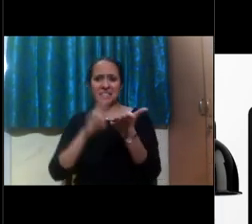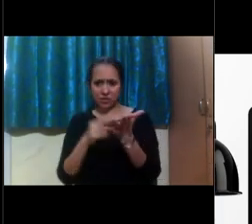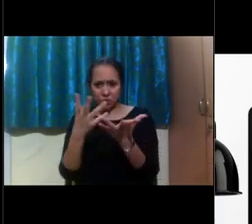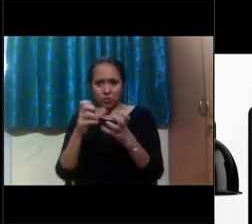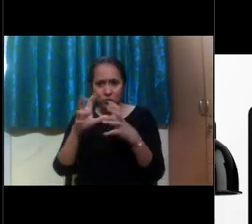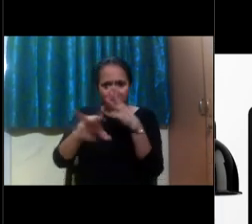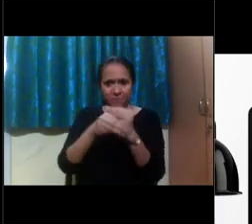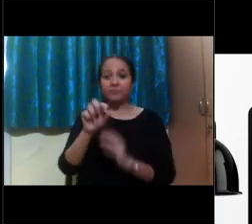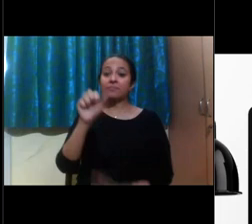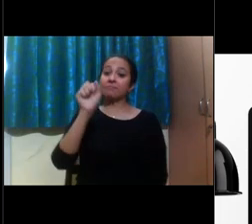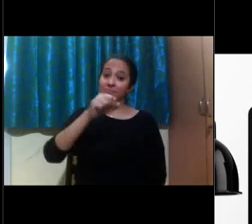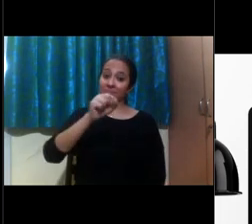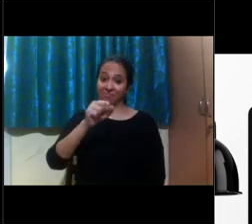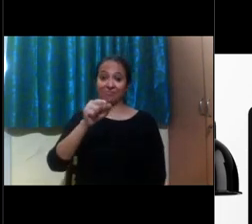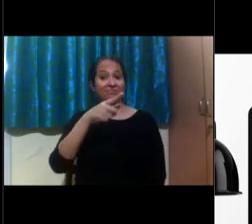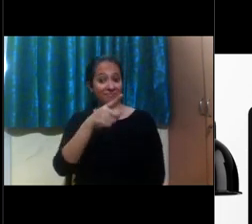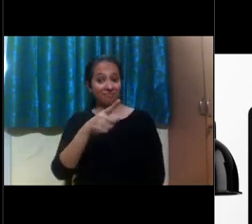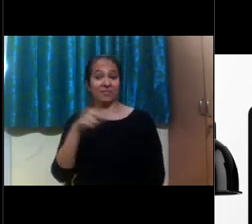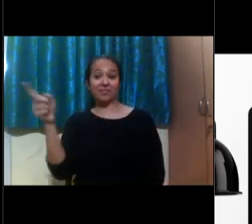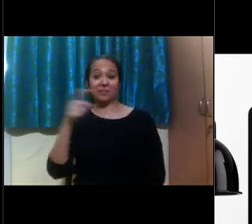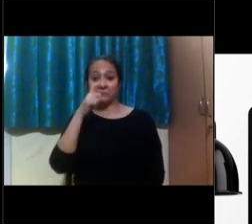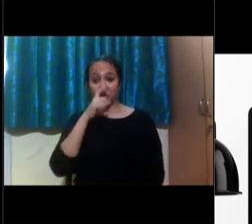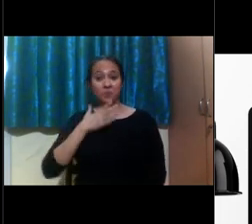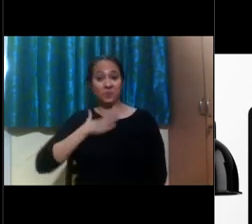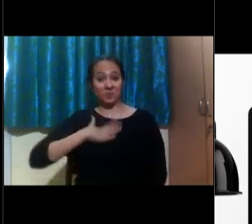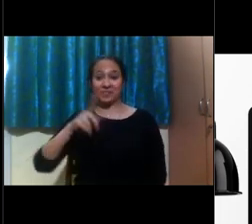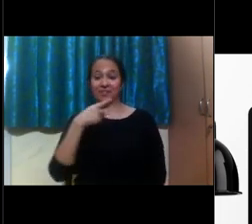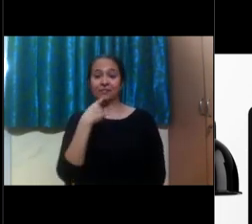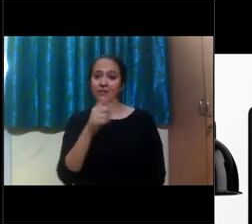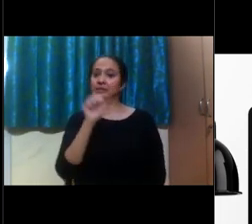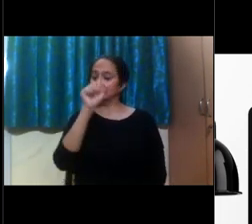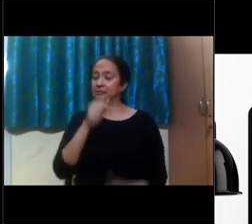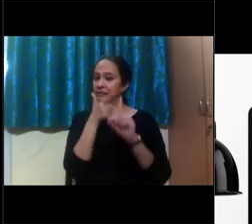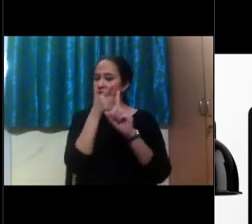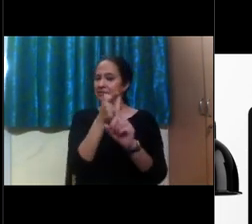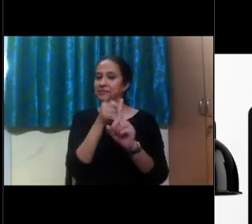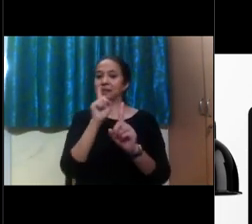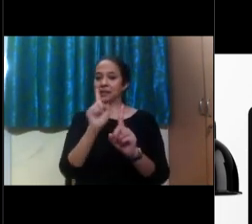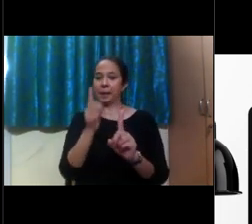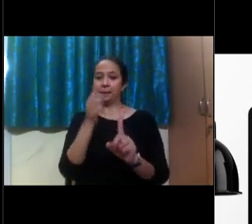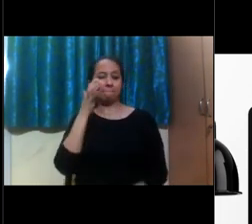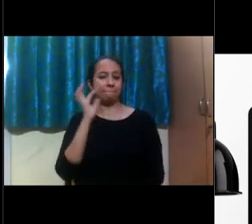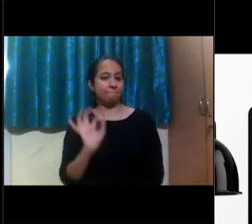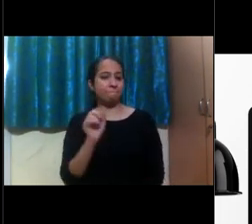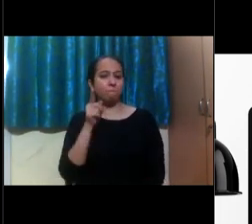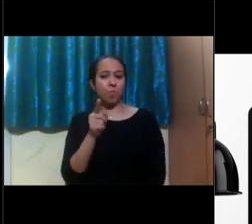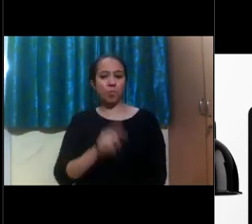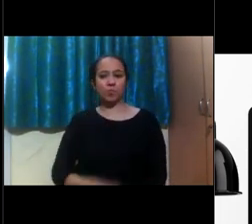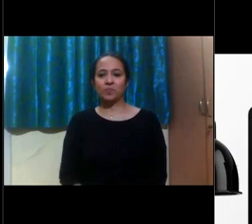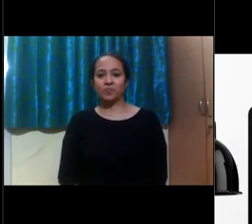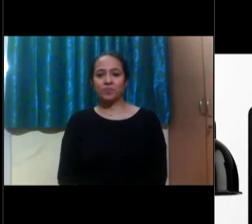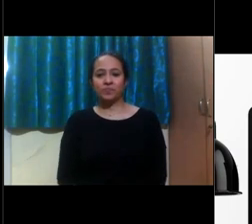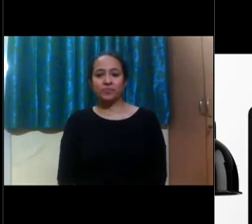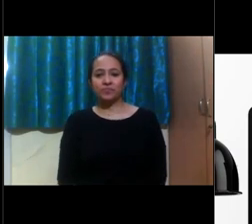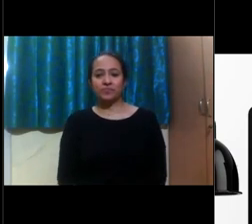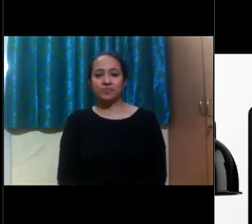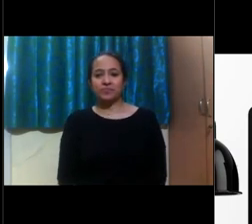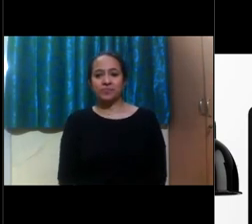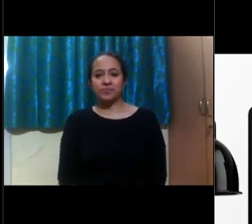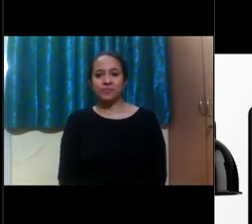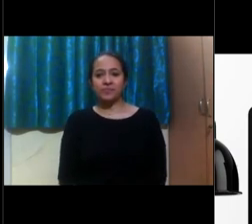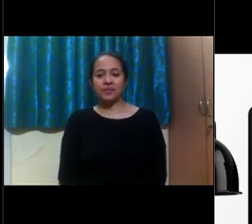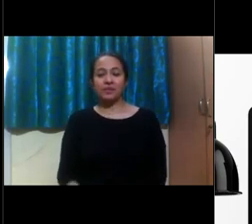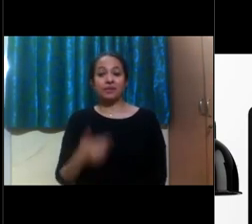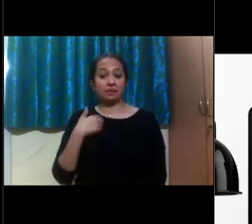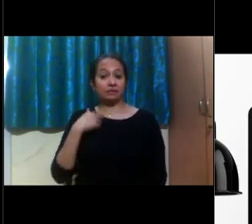Yeah, I have to echo what Monica said. Um, the one thing to know for sure is that, um, when it comes